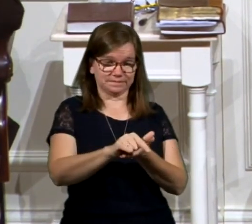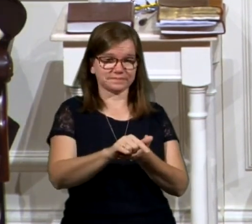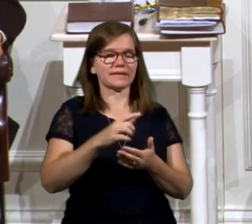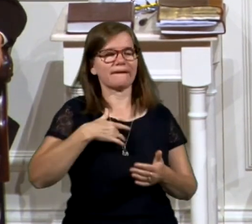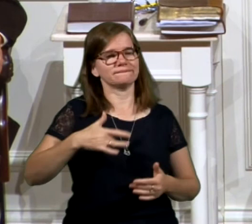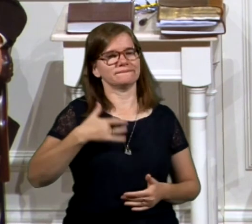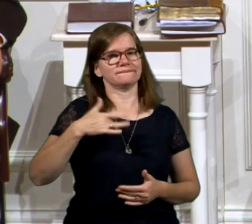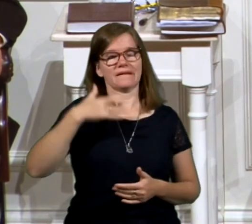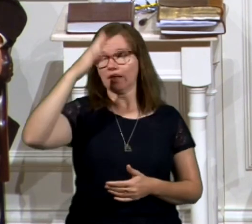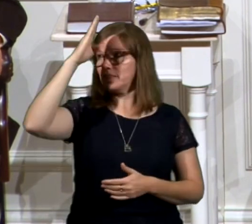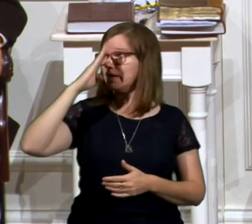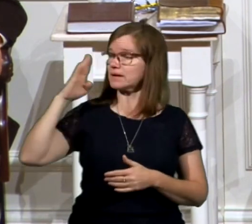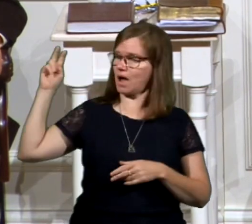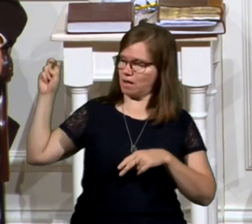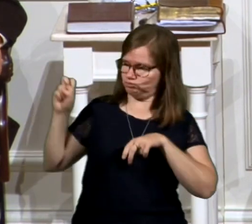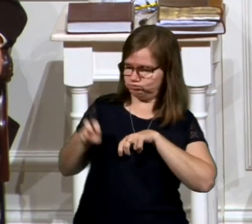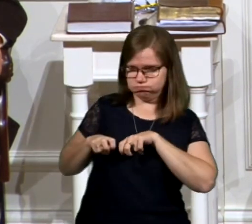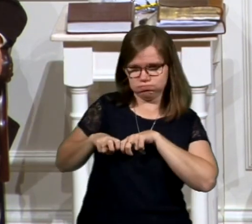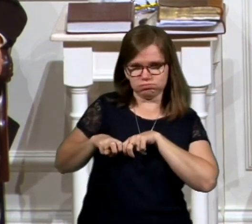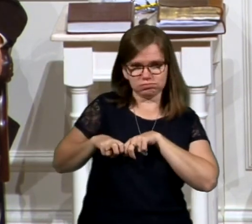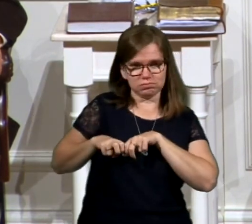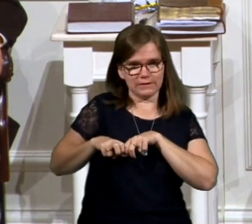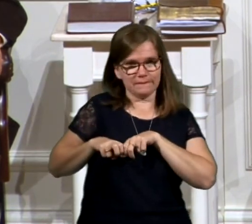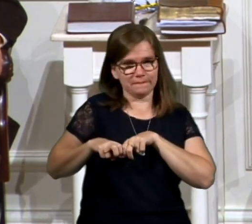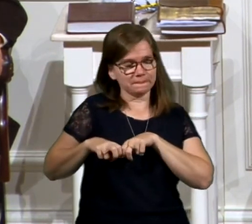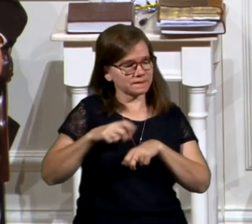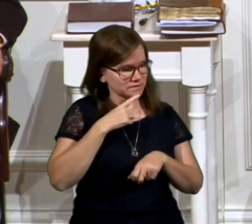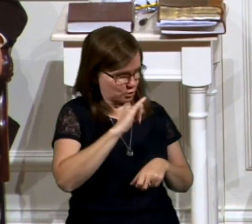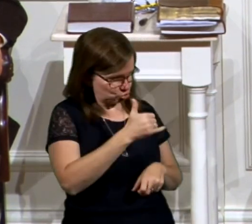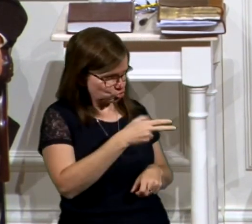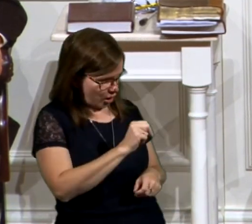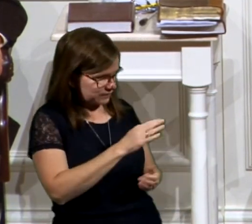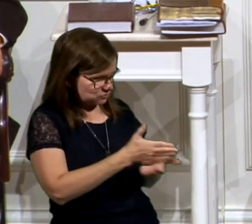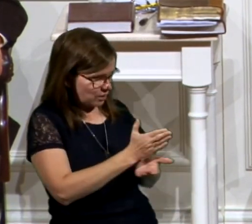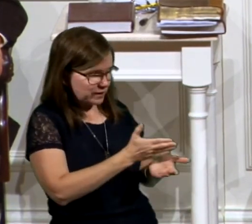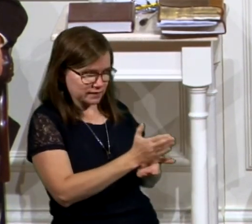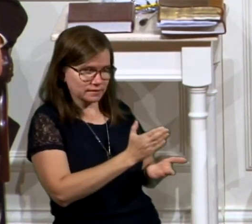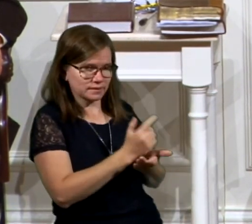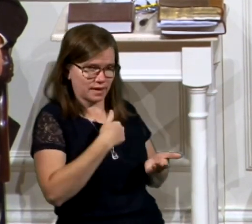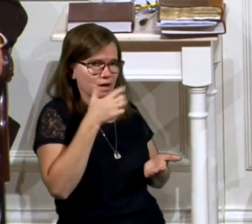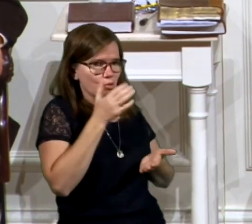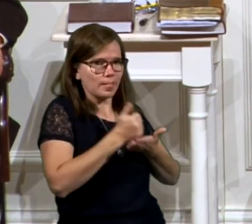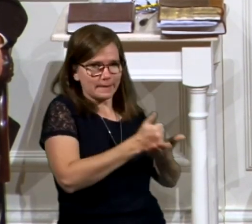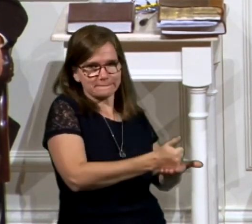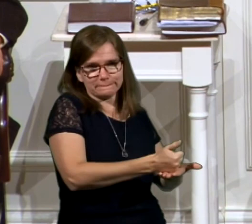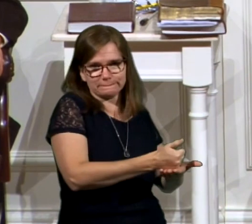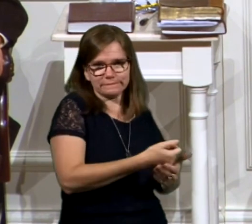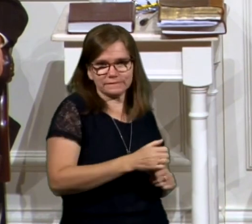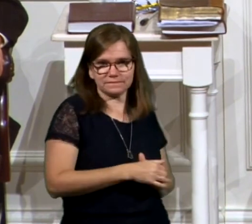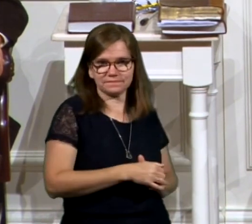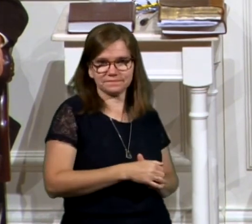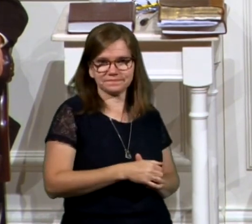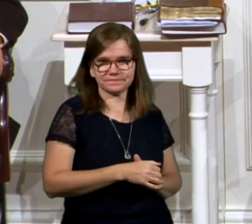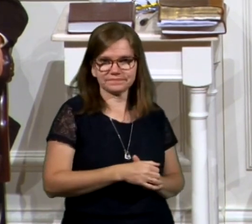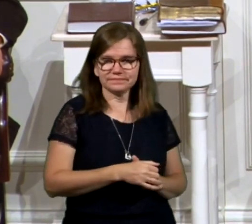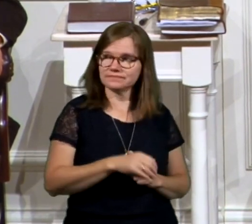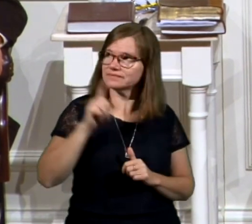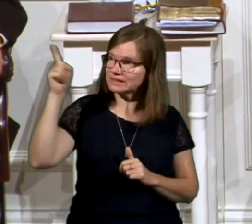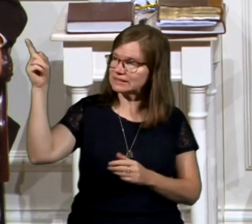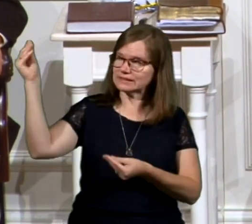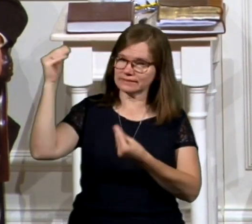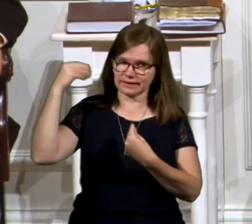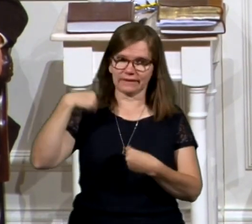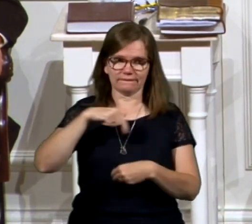pulled up and got in the seatbelt beside me. He said, John, we're going to be okay. I'm going to help you. And he gives us his personal